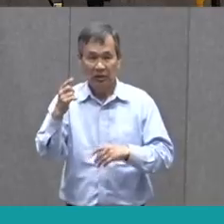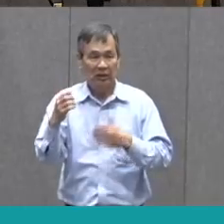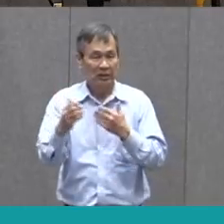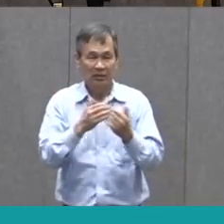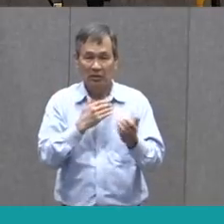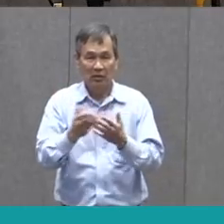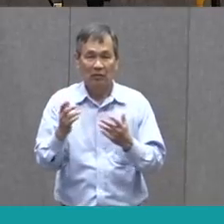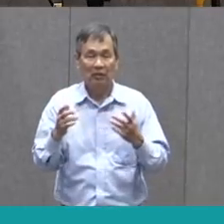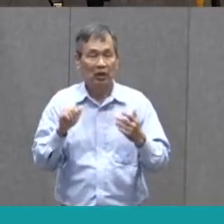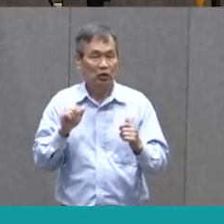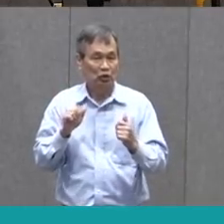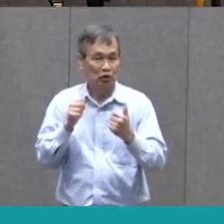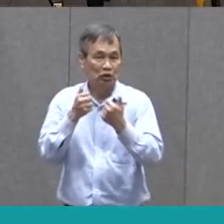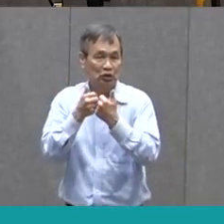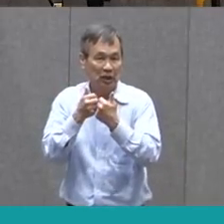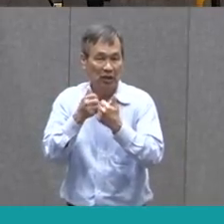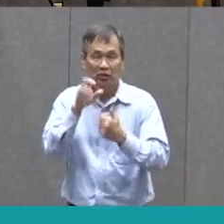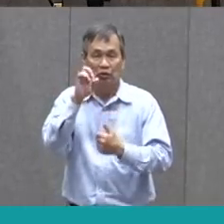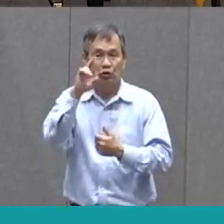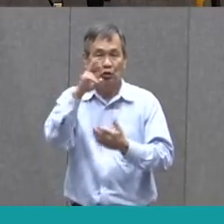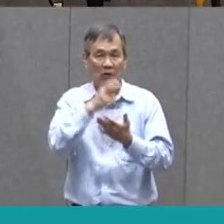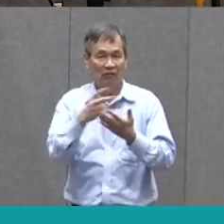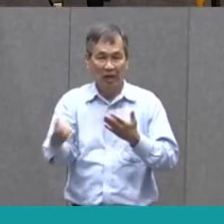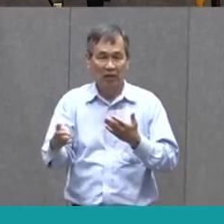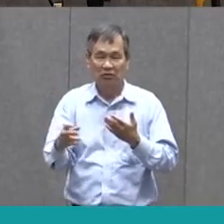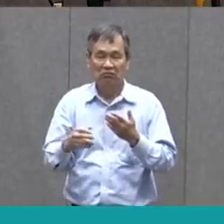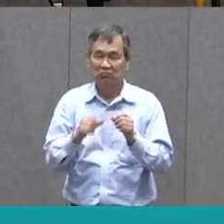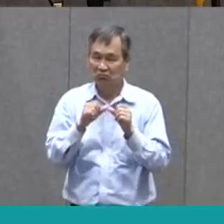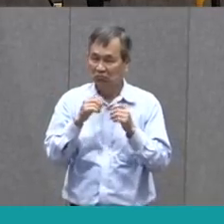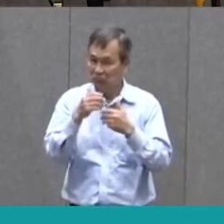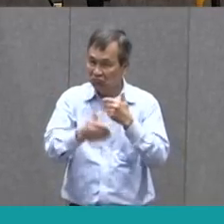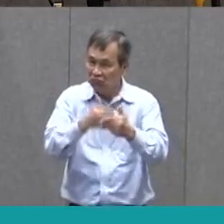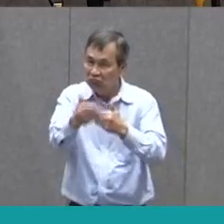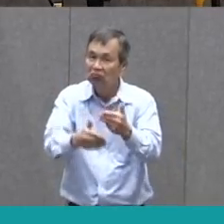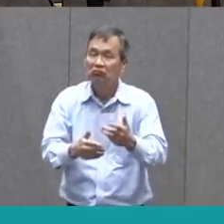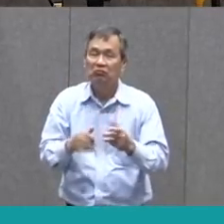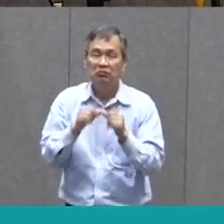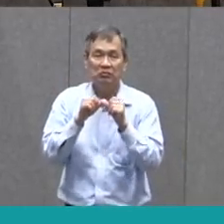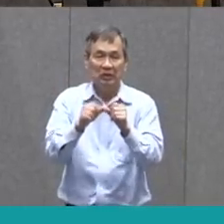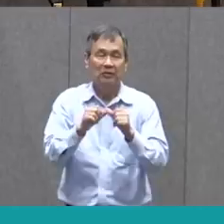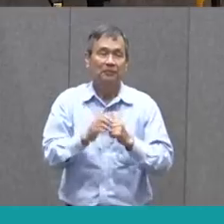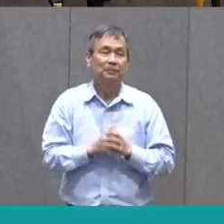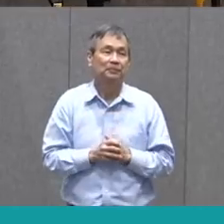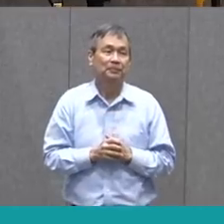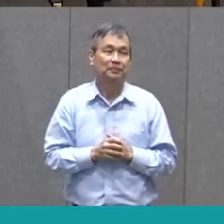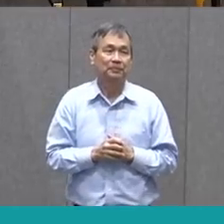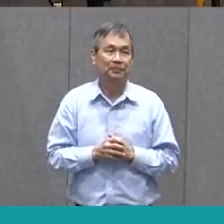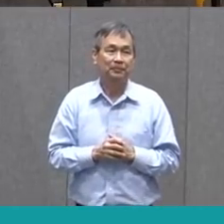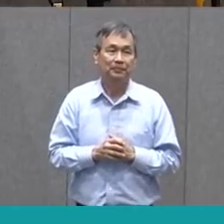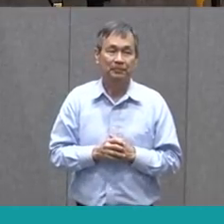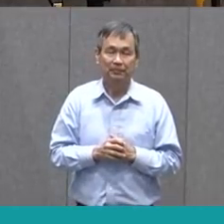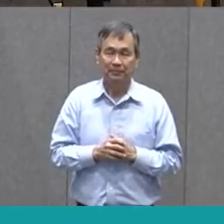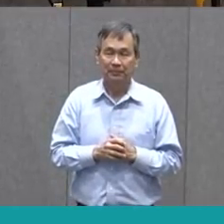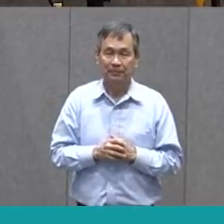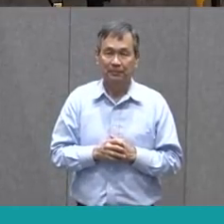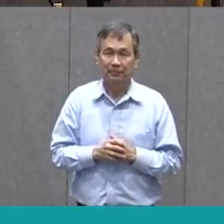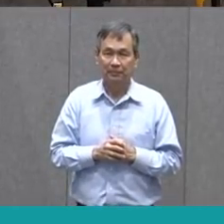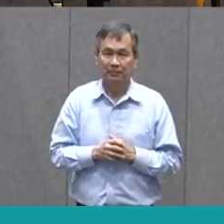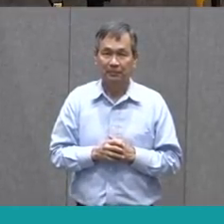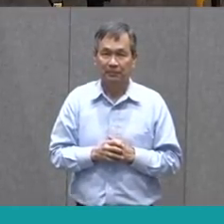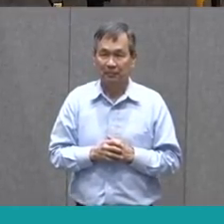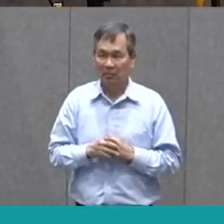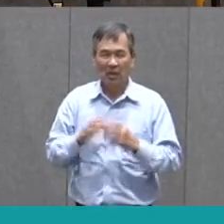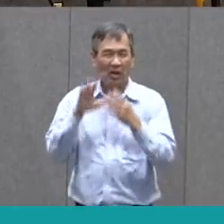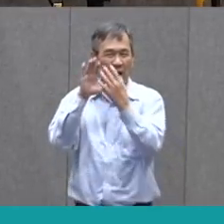challenges or failures. You write while I write. You